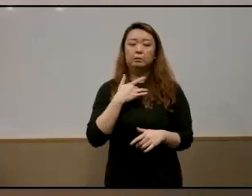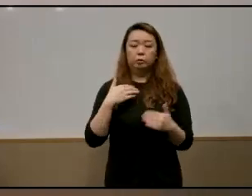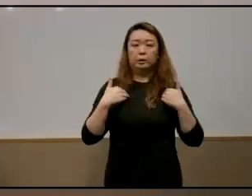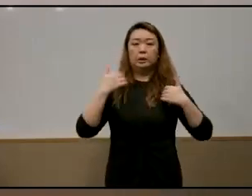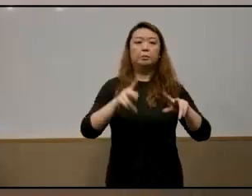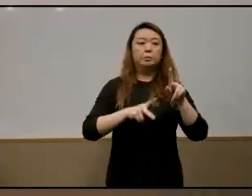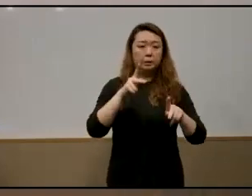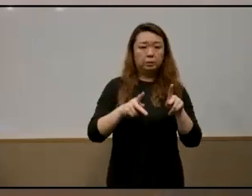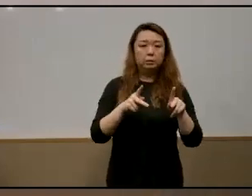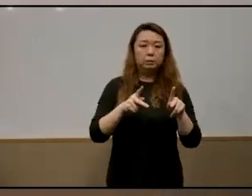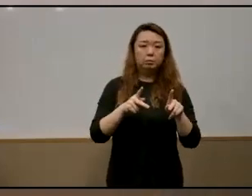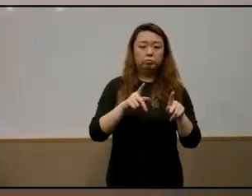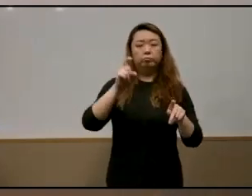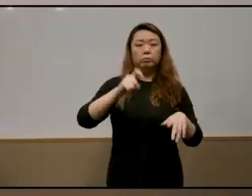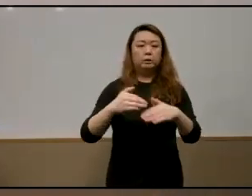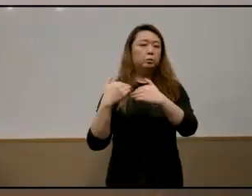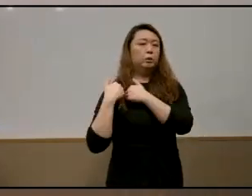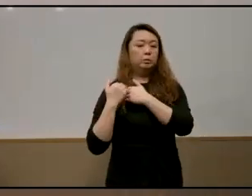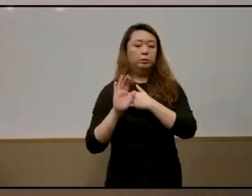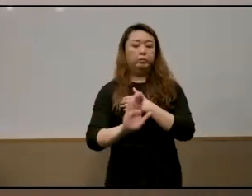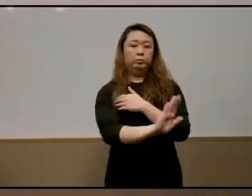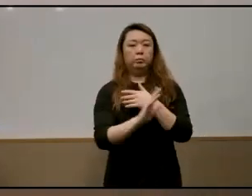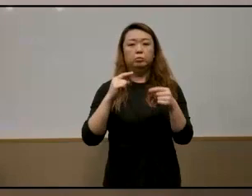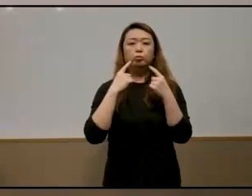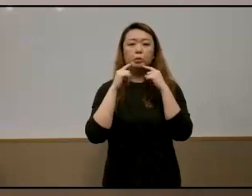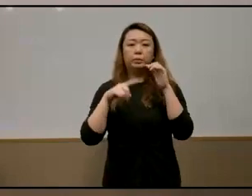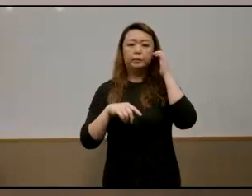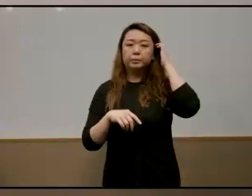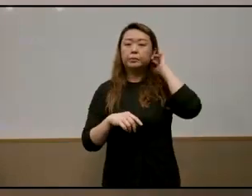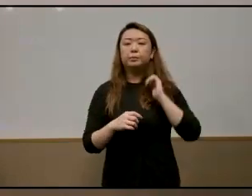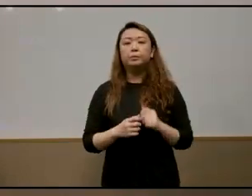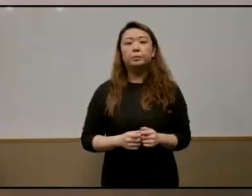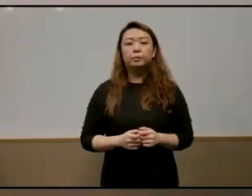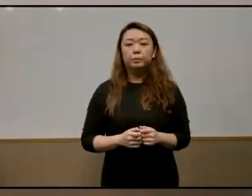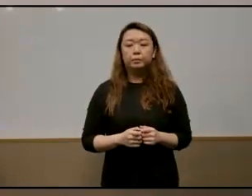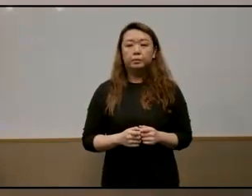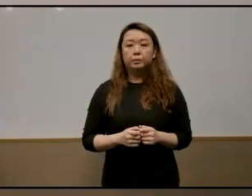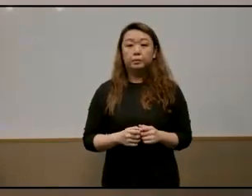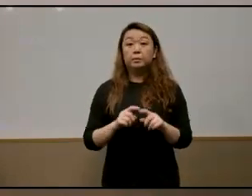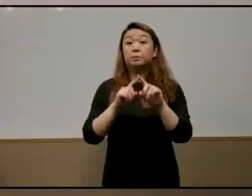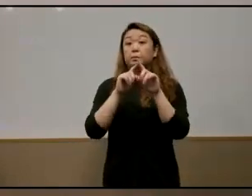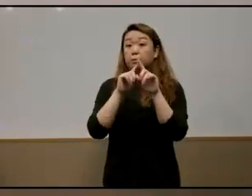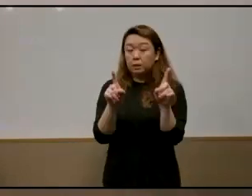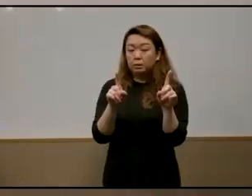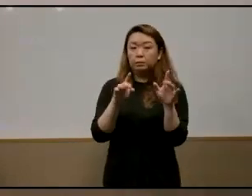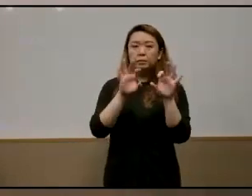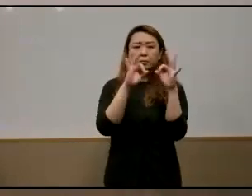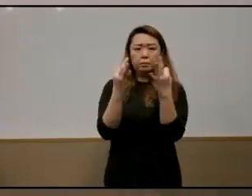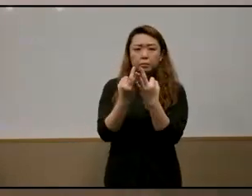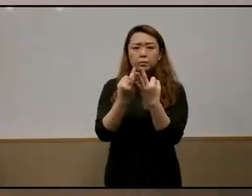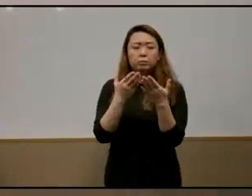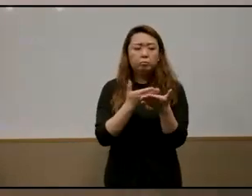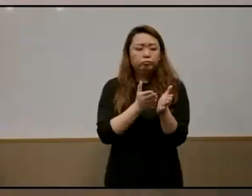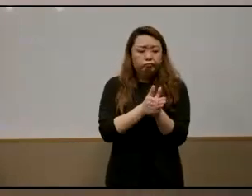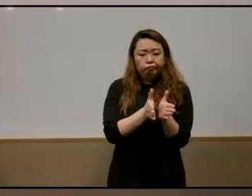people were the most responsible for success however while families broadly accepted this